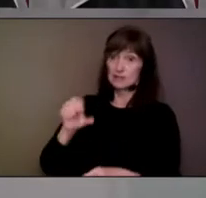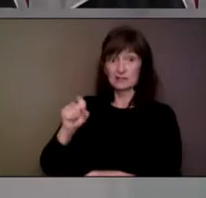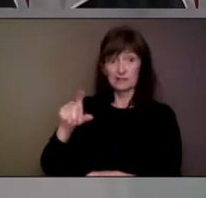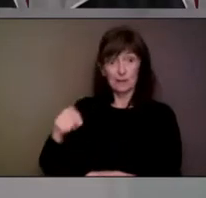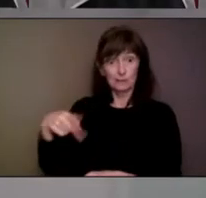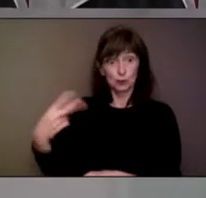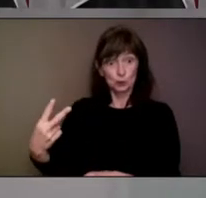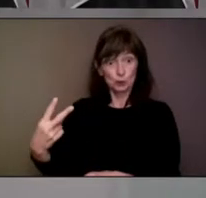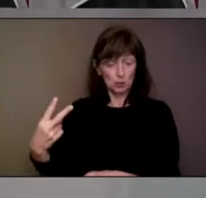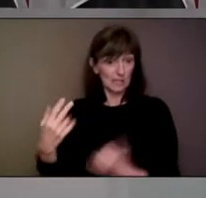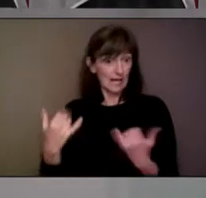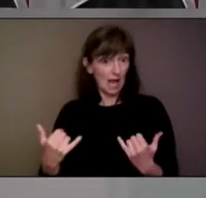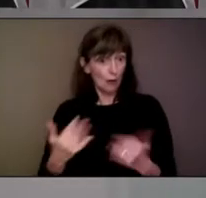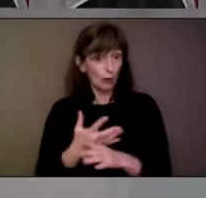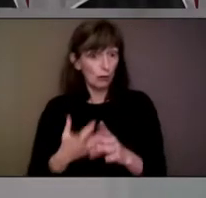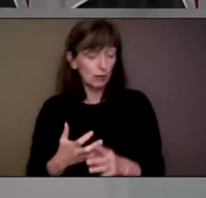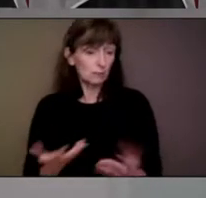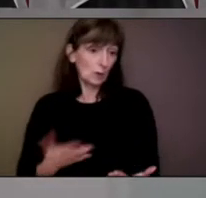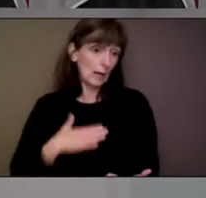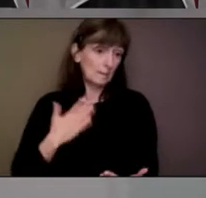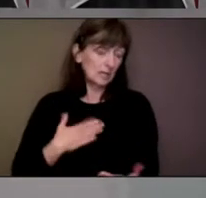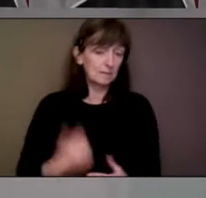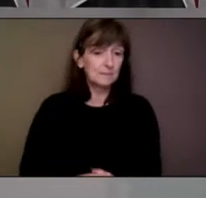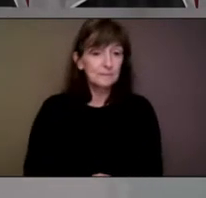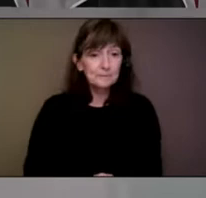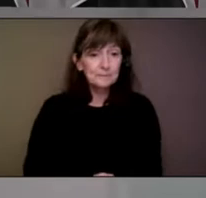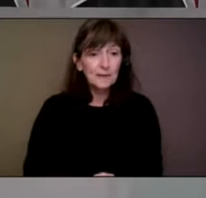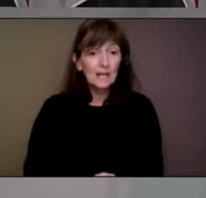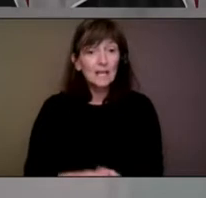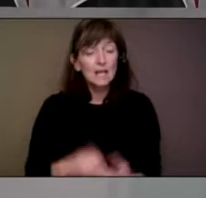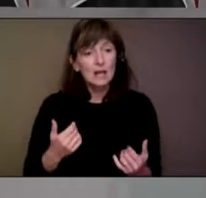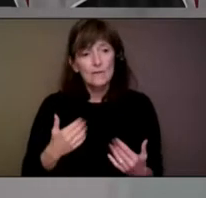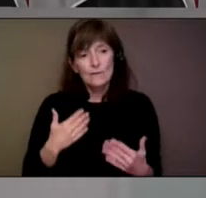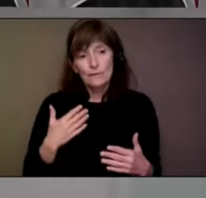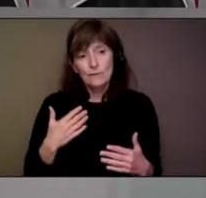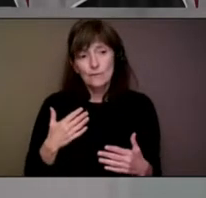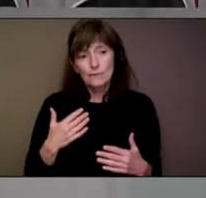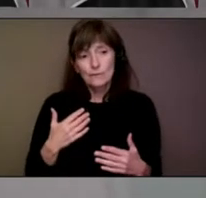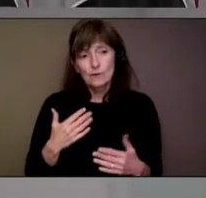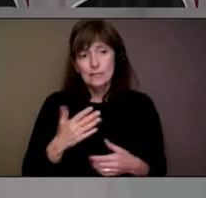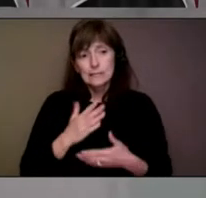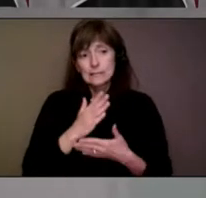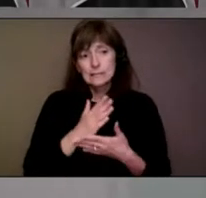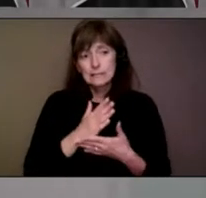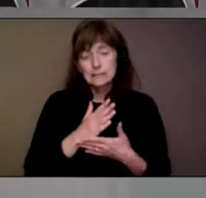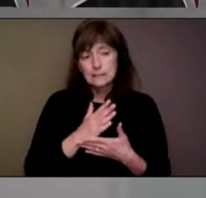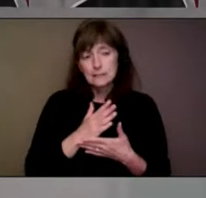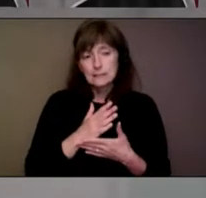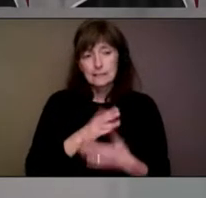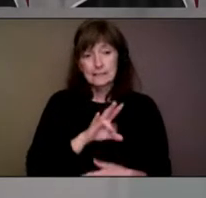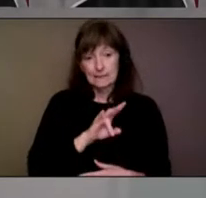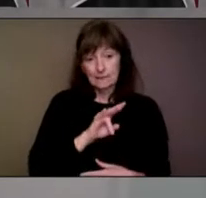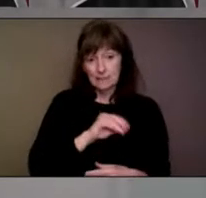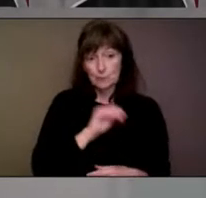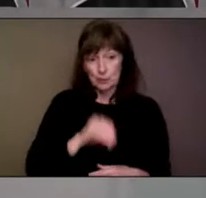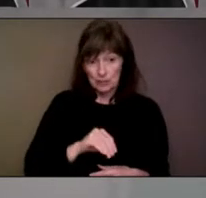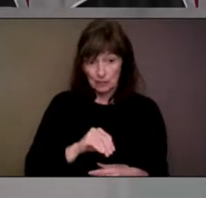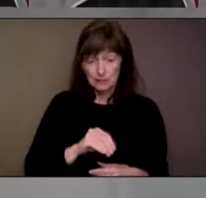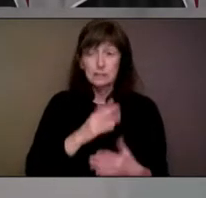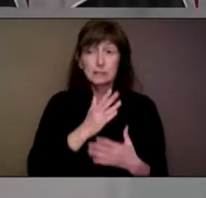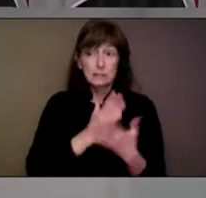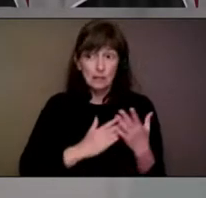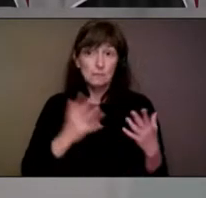We're seeing releases now about walk-in clinics for those 12 to 17. A lot of people still looking to